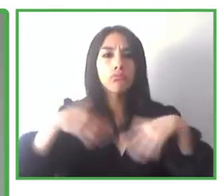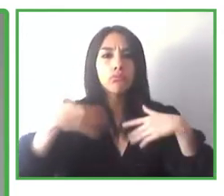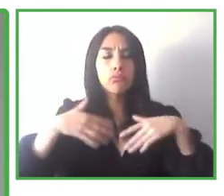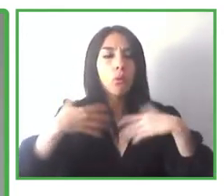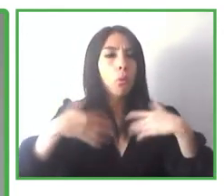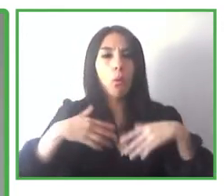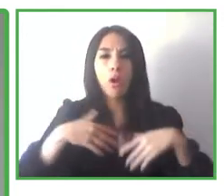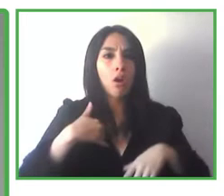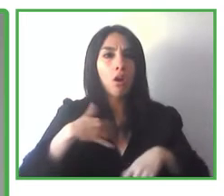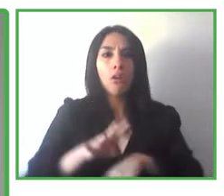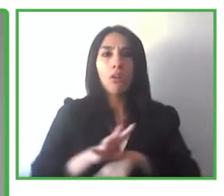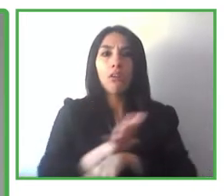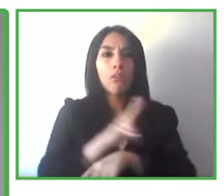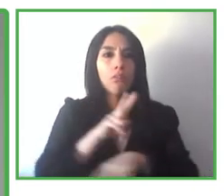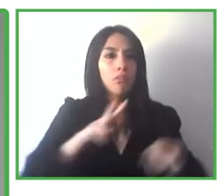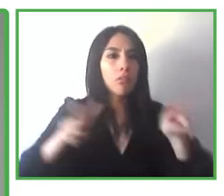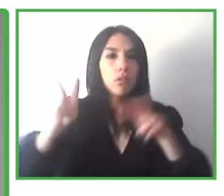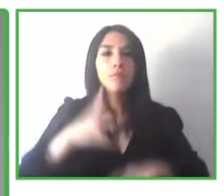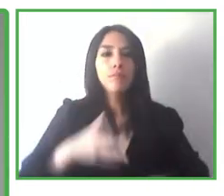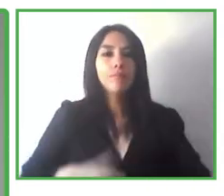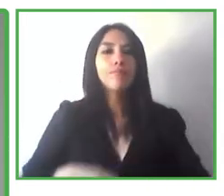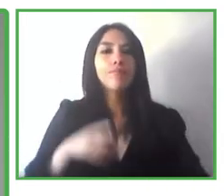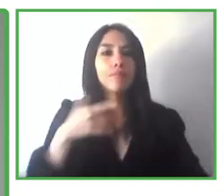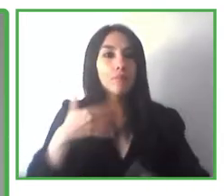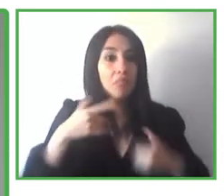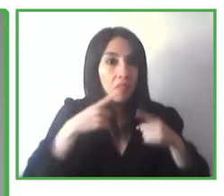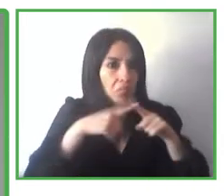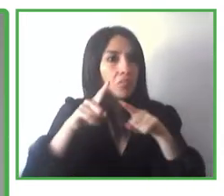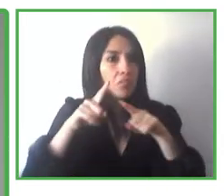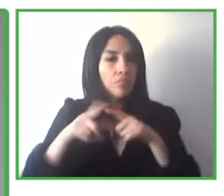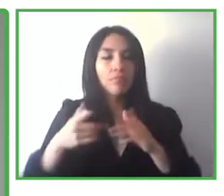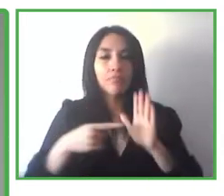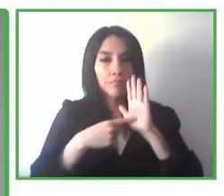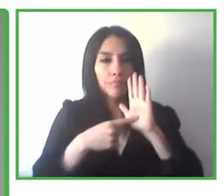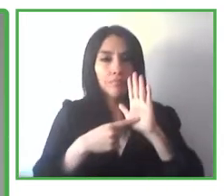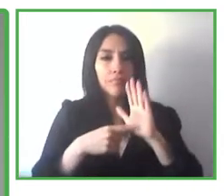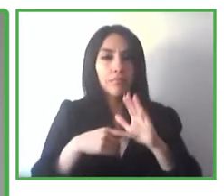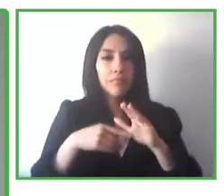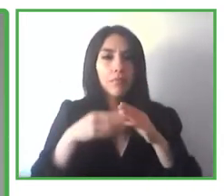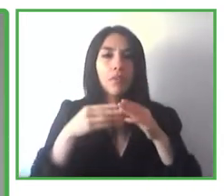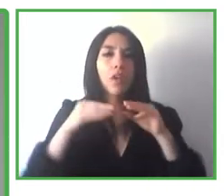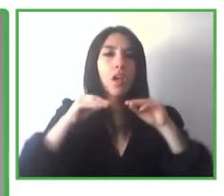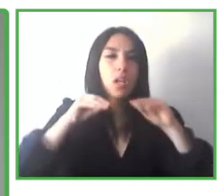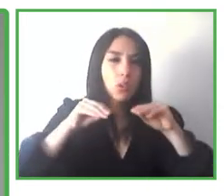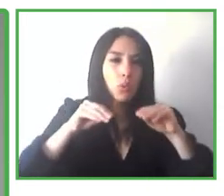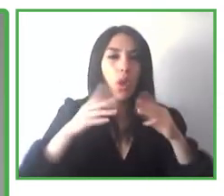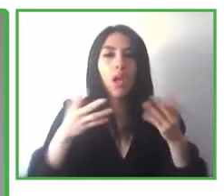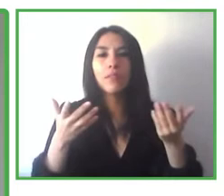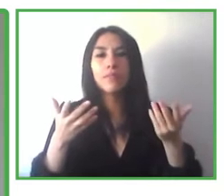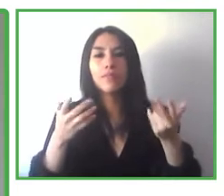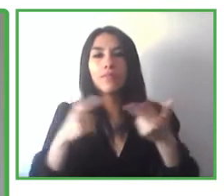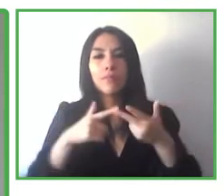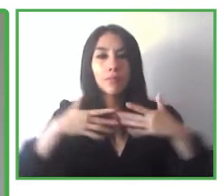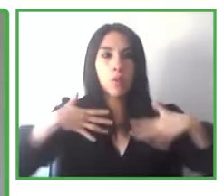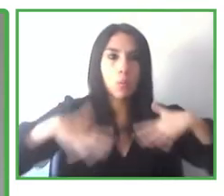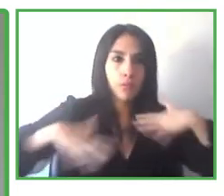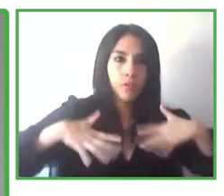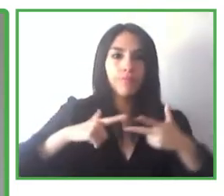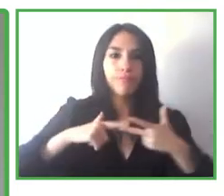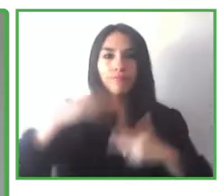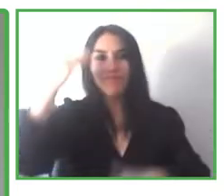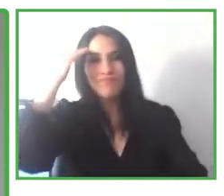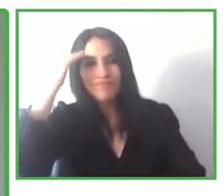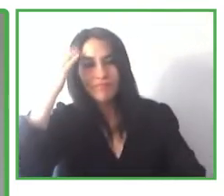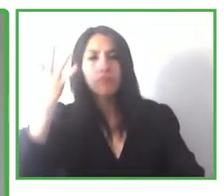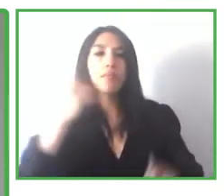are highly valuable for certain areas, for instance, education, cognitive stimulation, etc.,